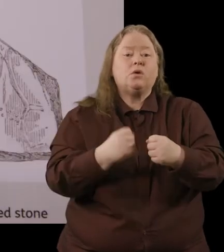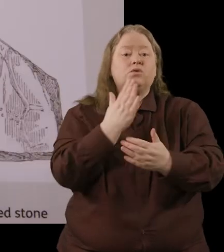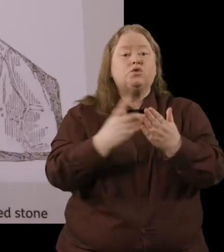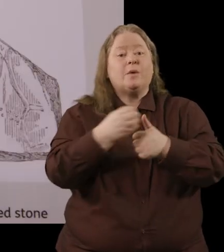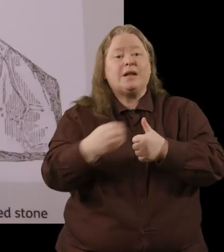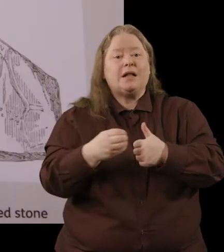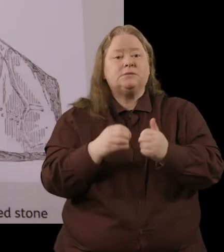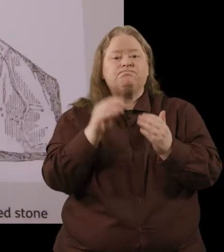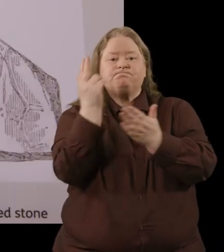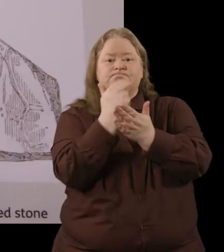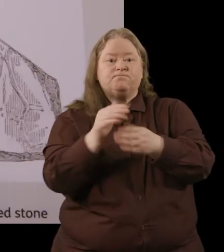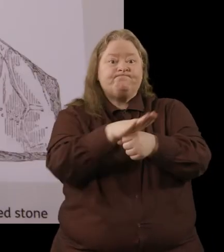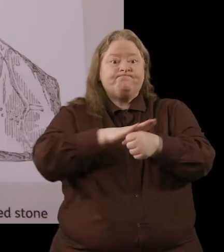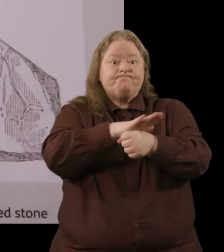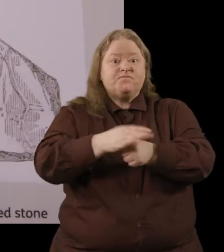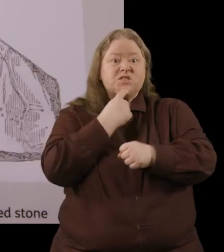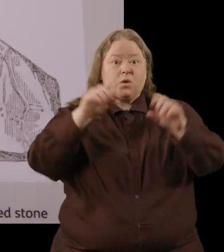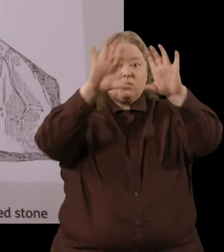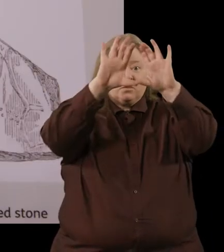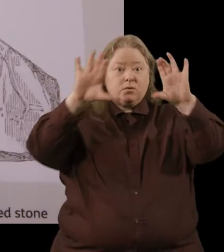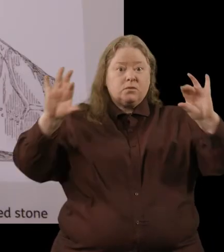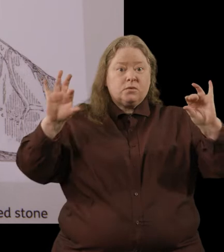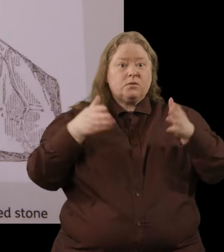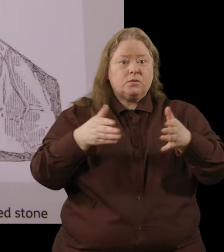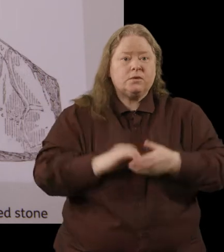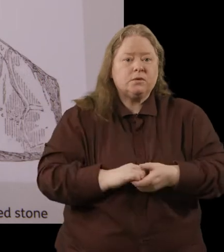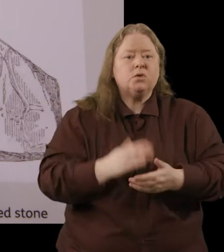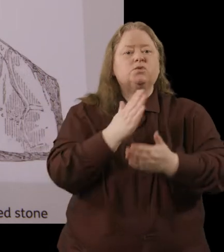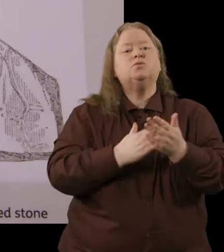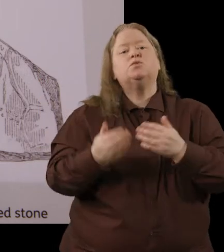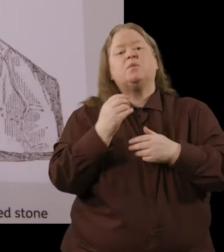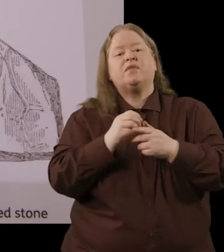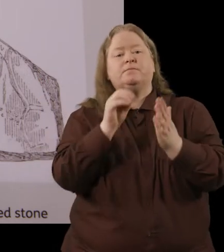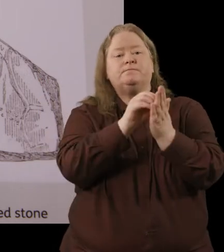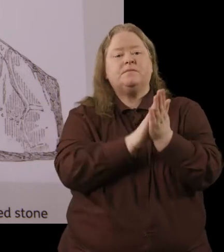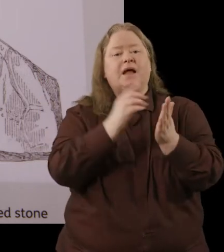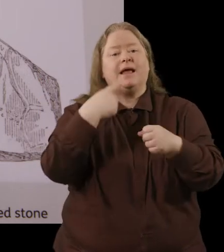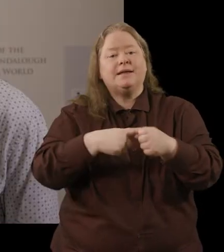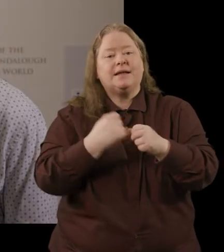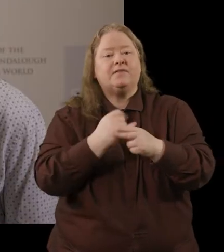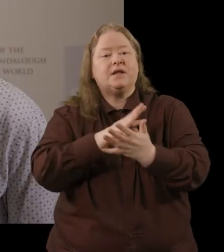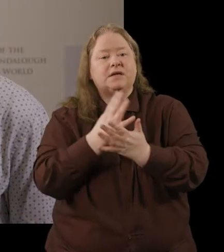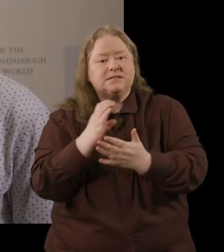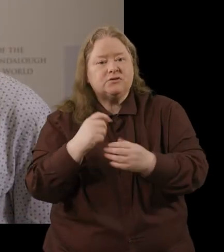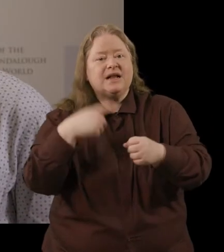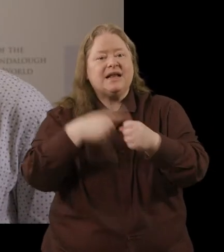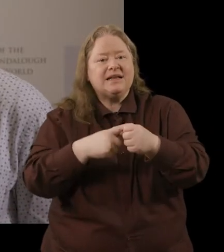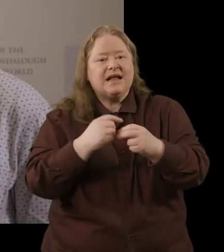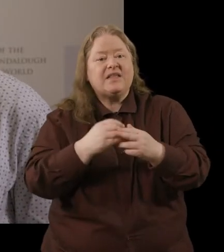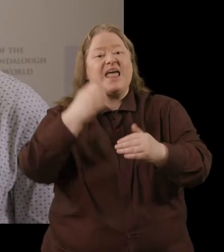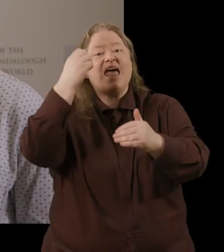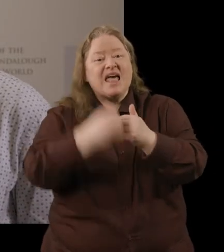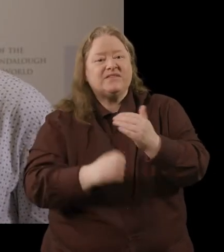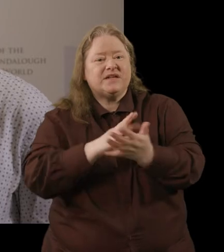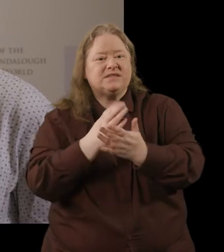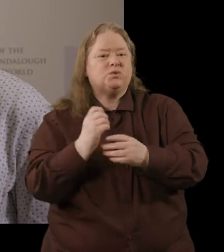recorded the complete stone. Someone then recorded it again in the 19th century and again at the end of the 19th